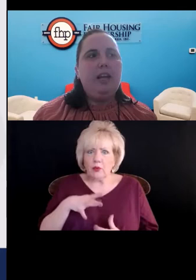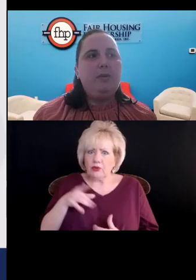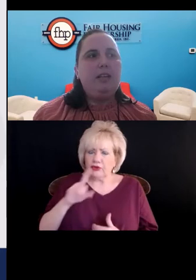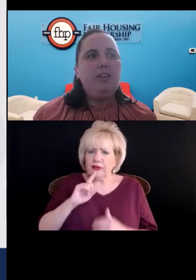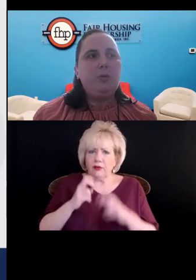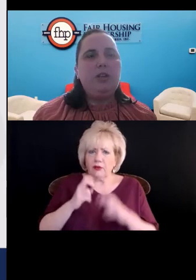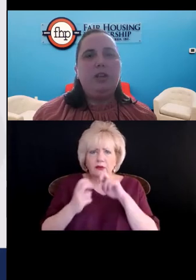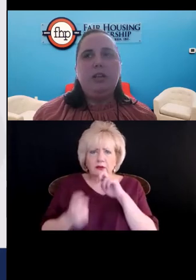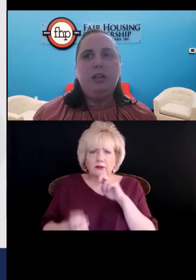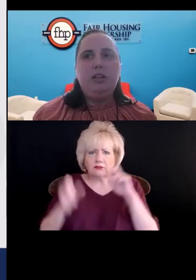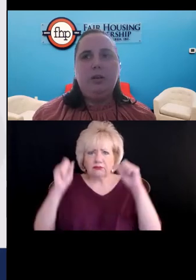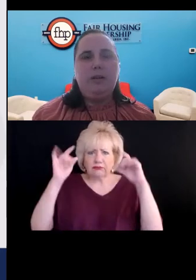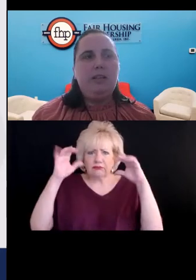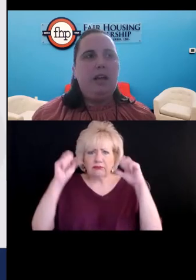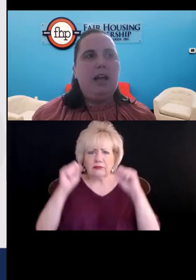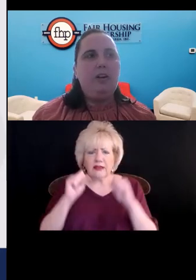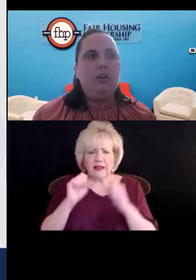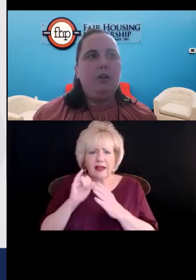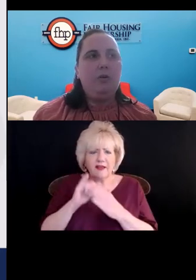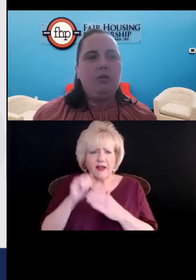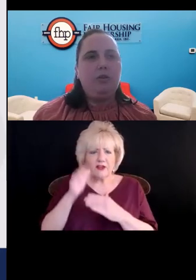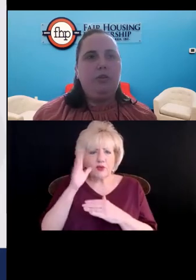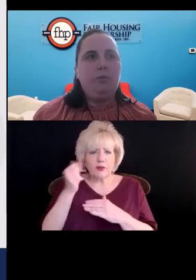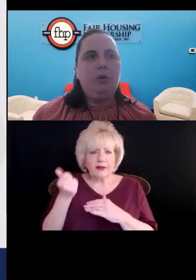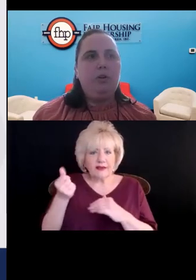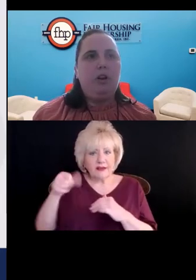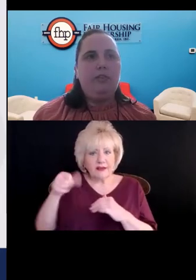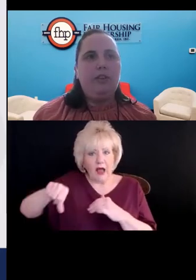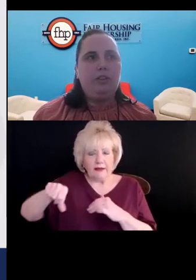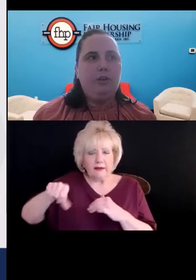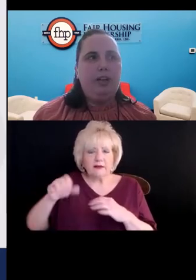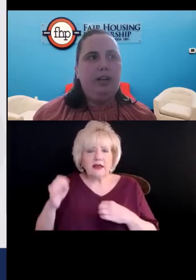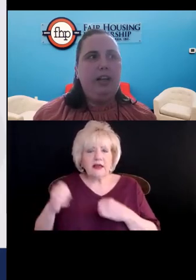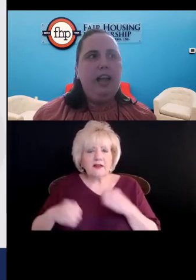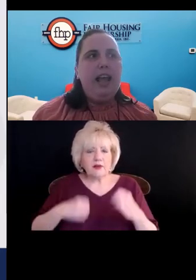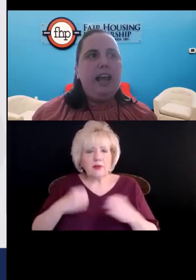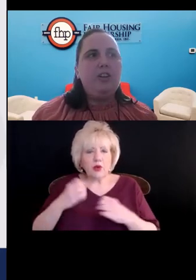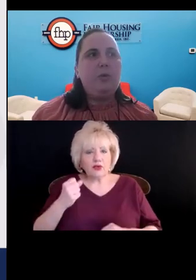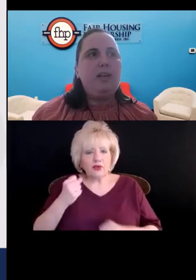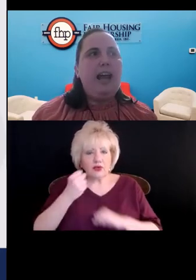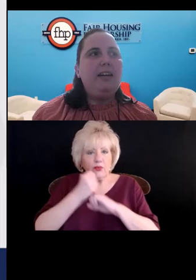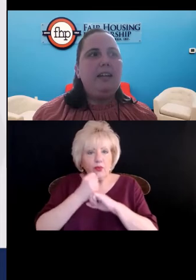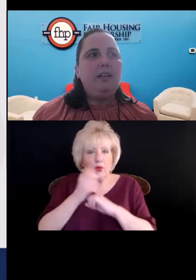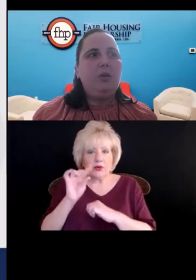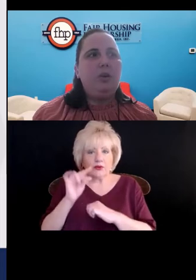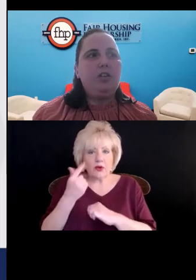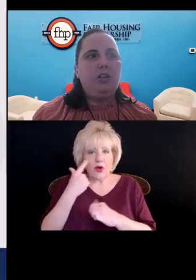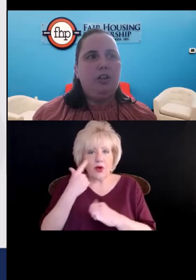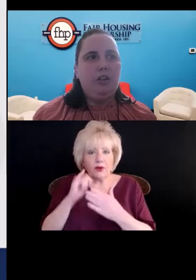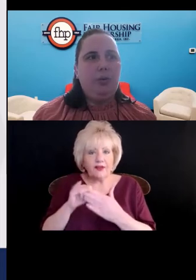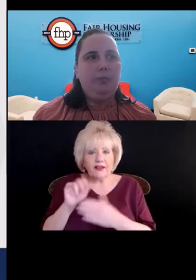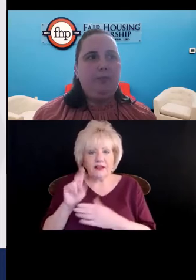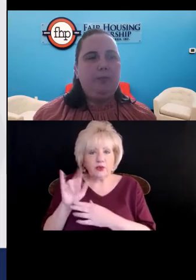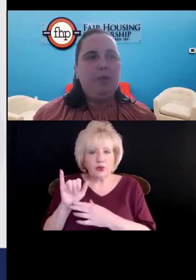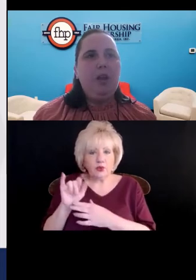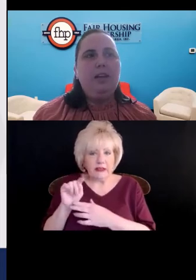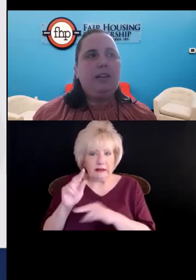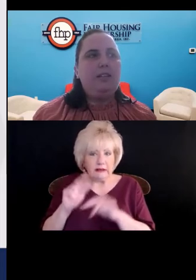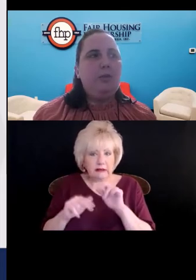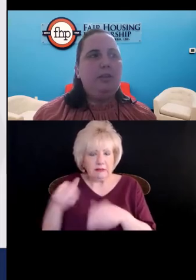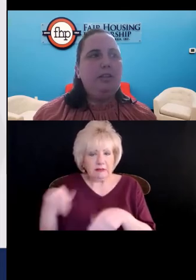the concept that she was clearly going to be denied her emotional support dog in this unit. And she was asking us what she could do.